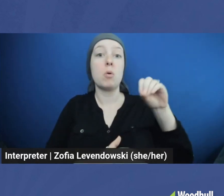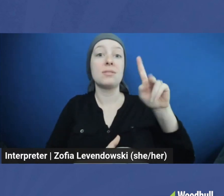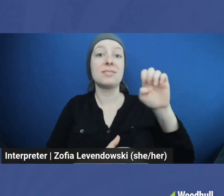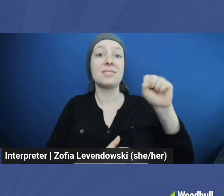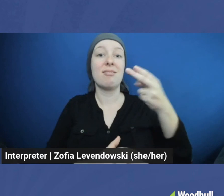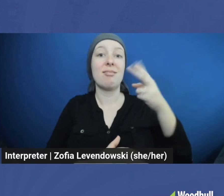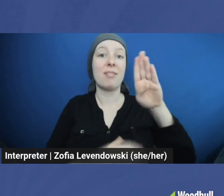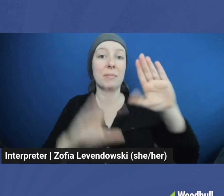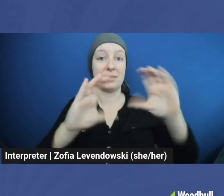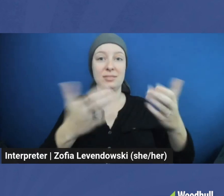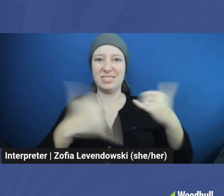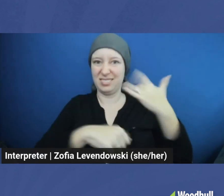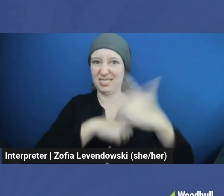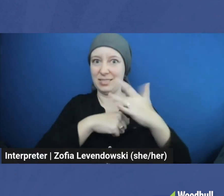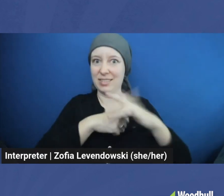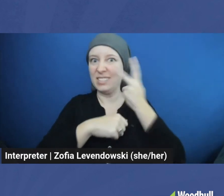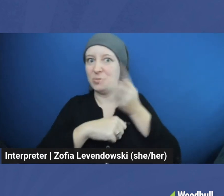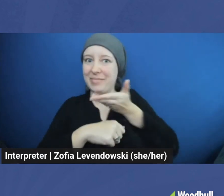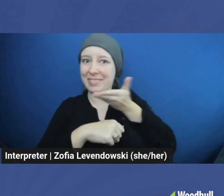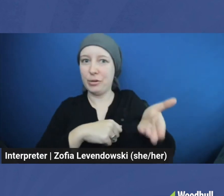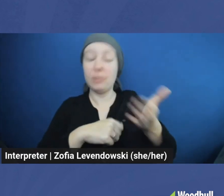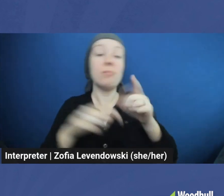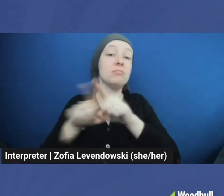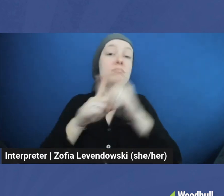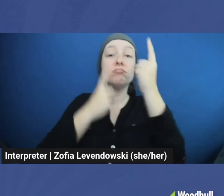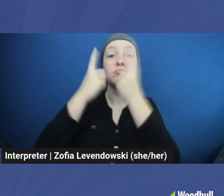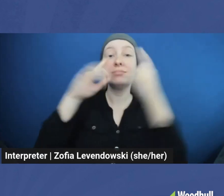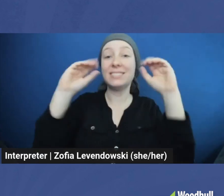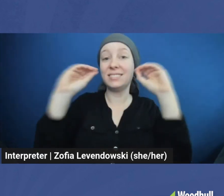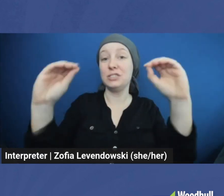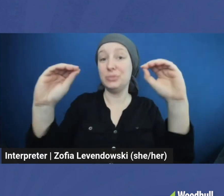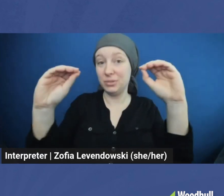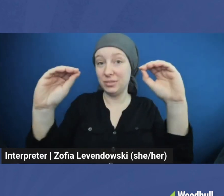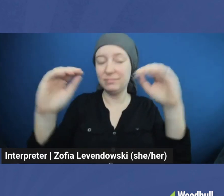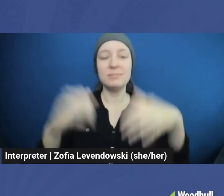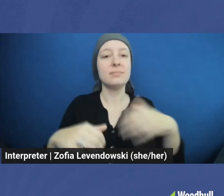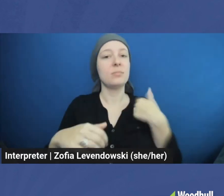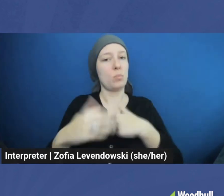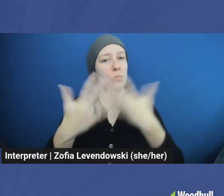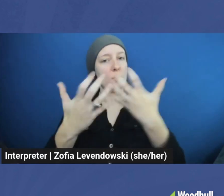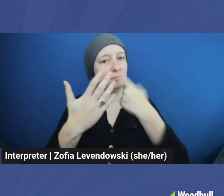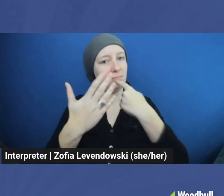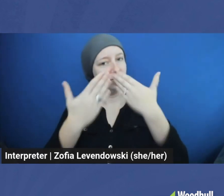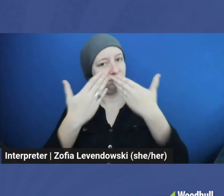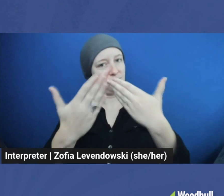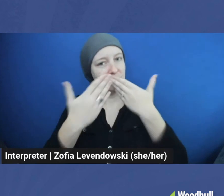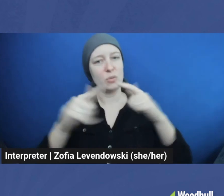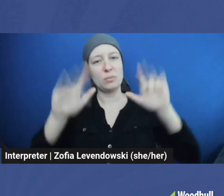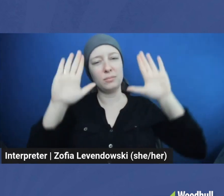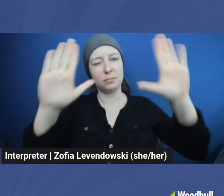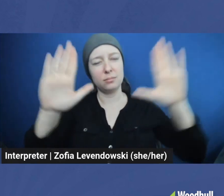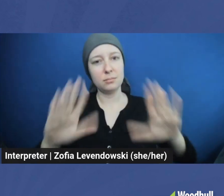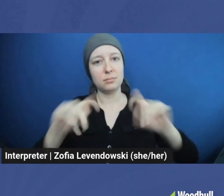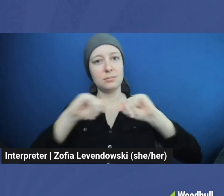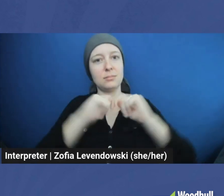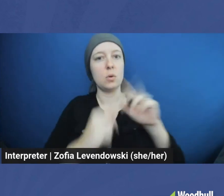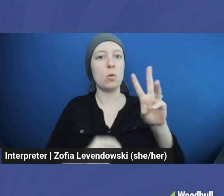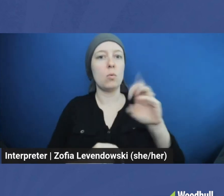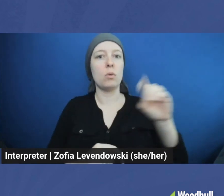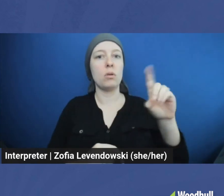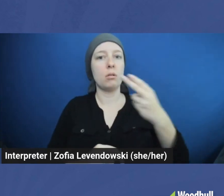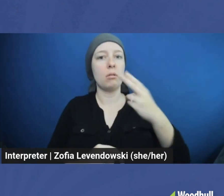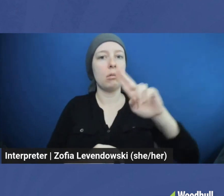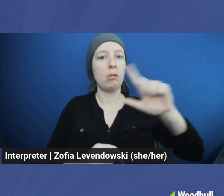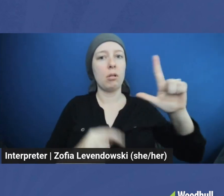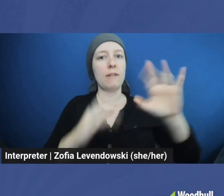class. And please consider also teaching with us. We'd also like to say thank you to the tremendous teams at the Woodhull Freedom Foundation